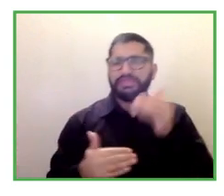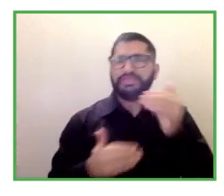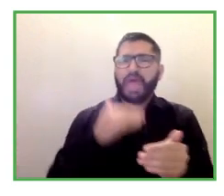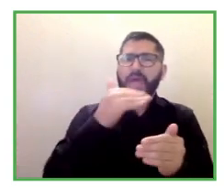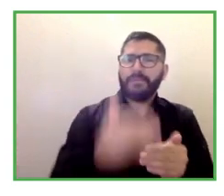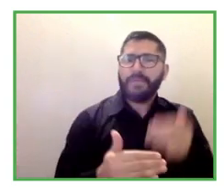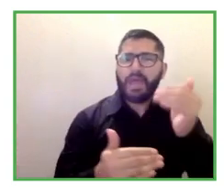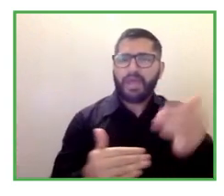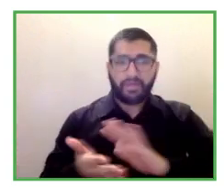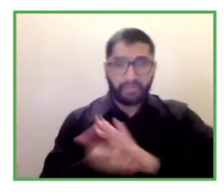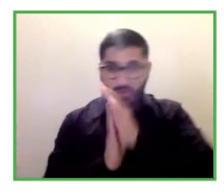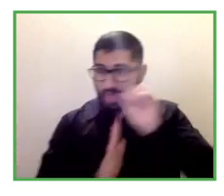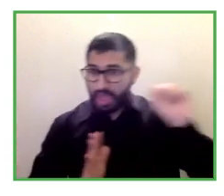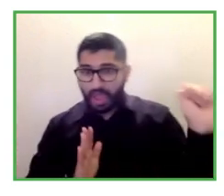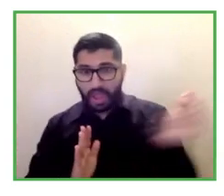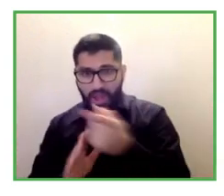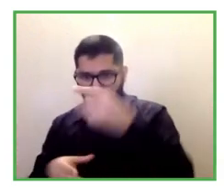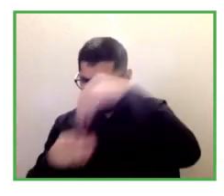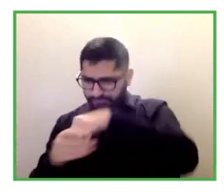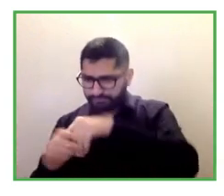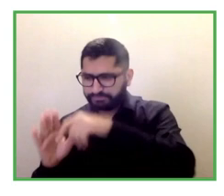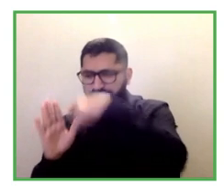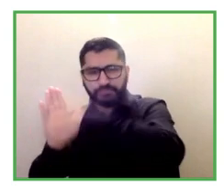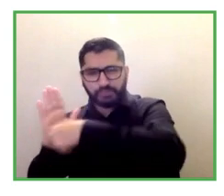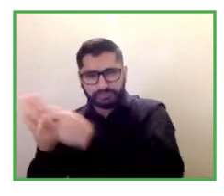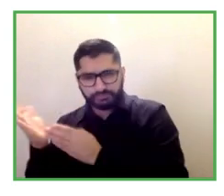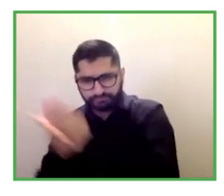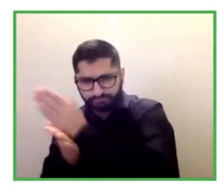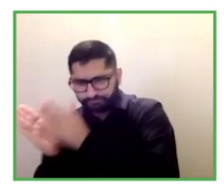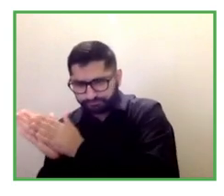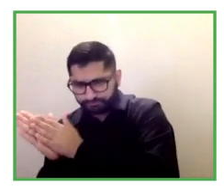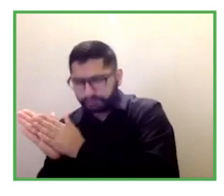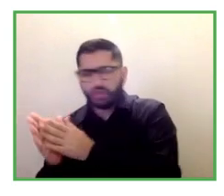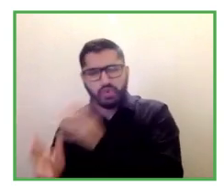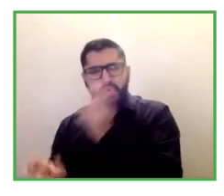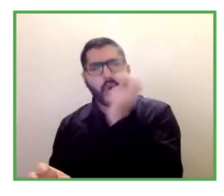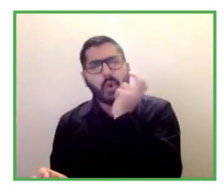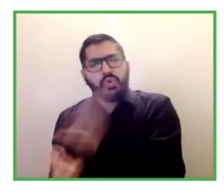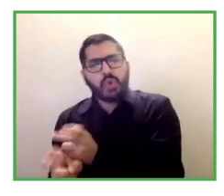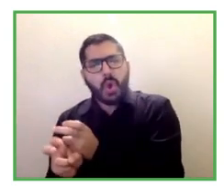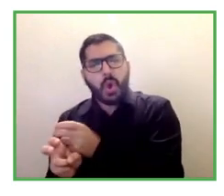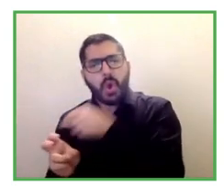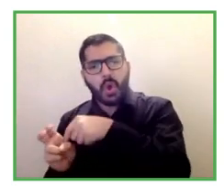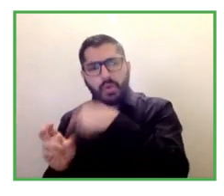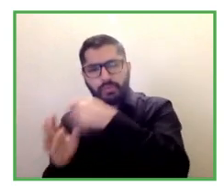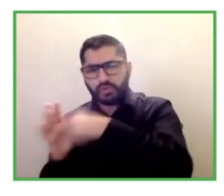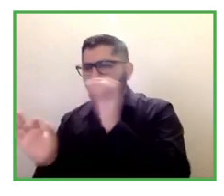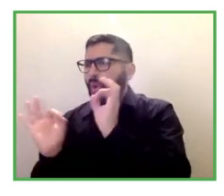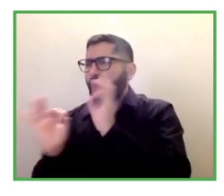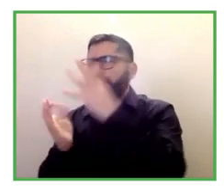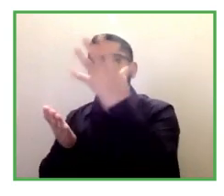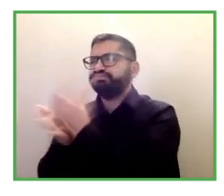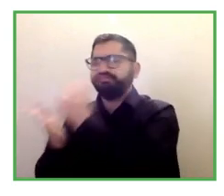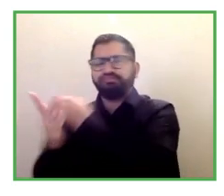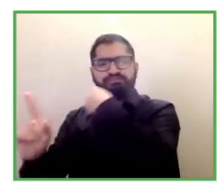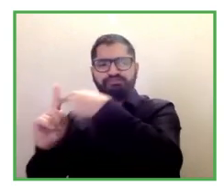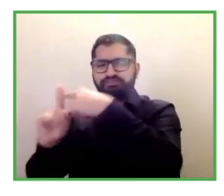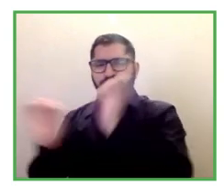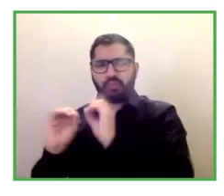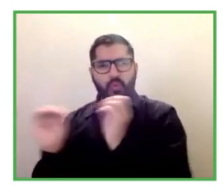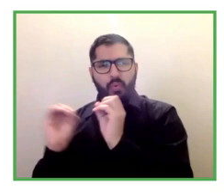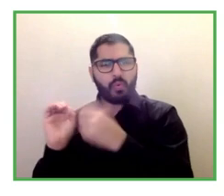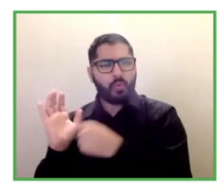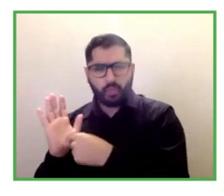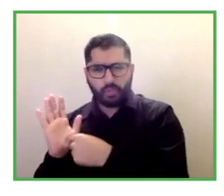to those people i want us you know to to be frank and share with our audience not just the good